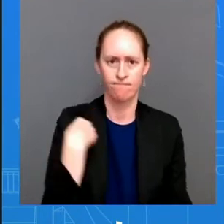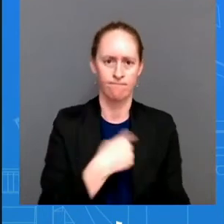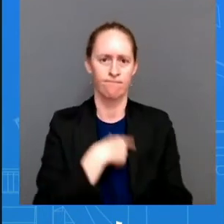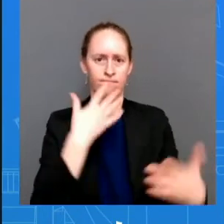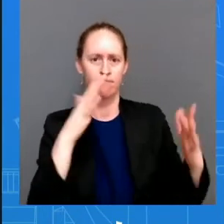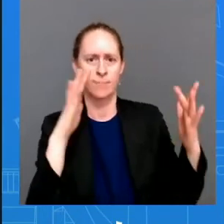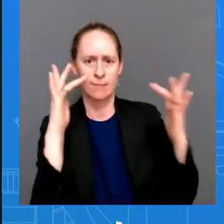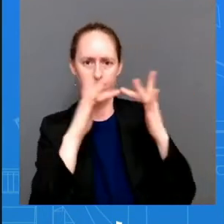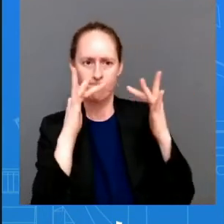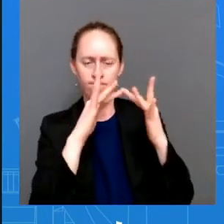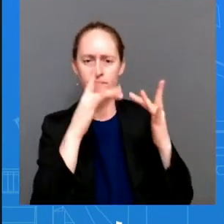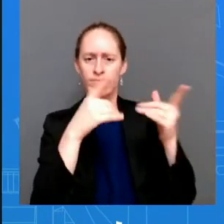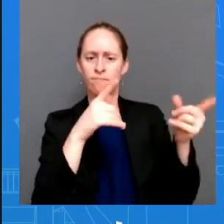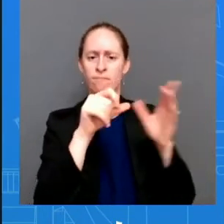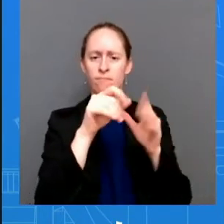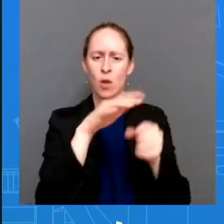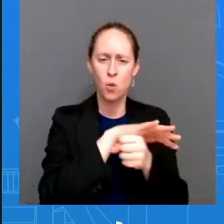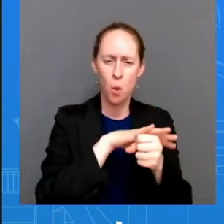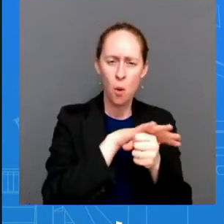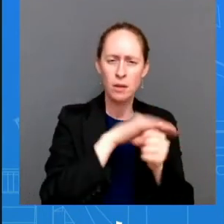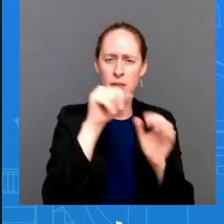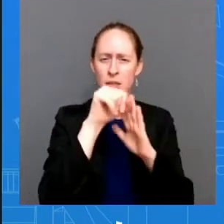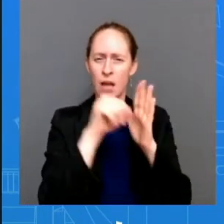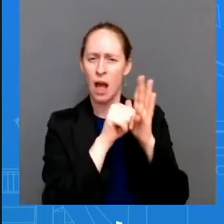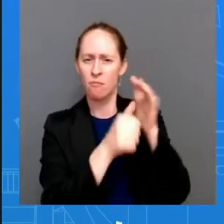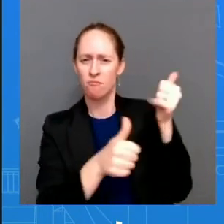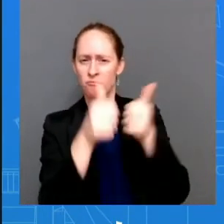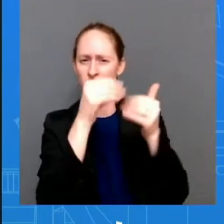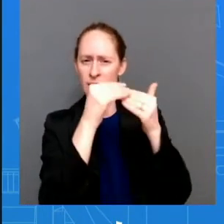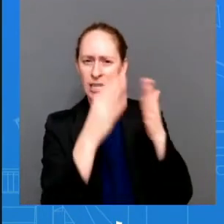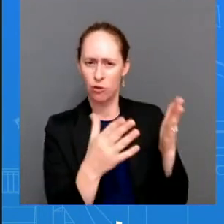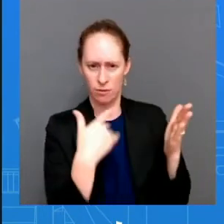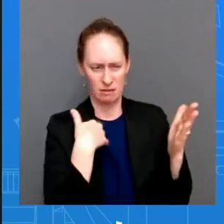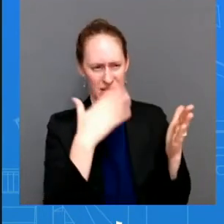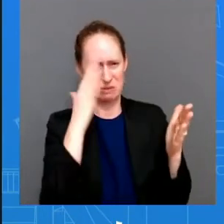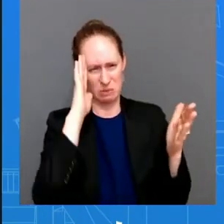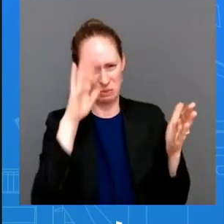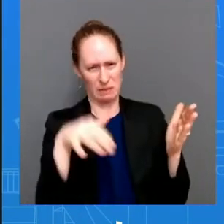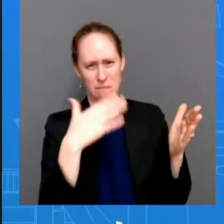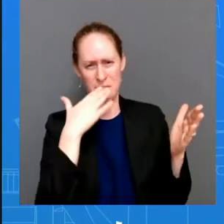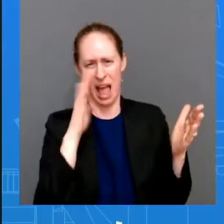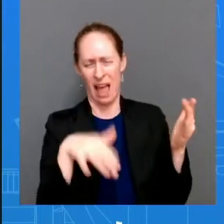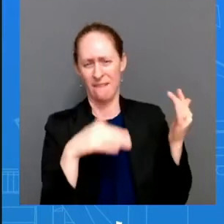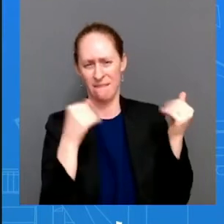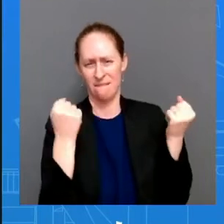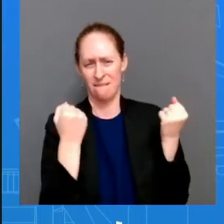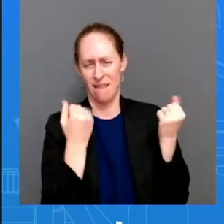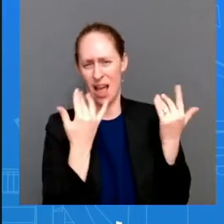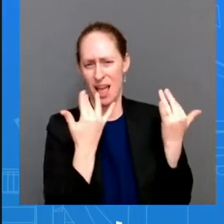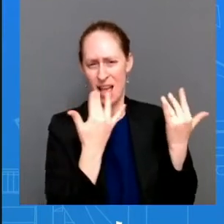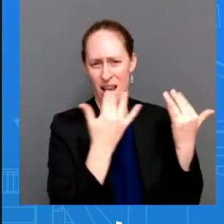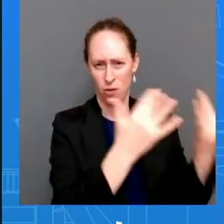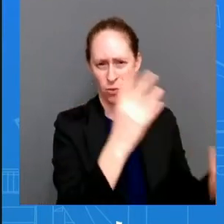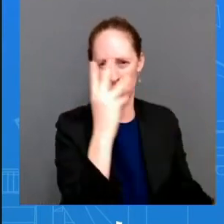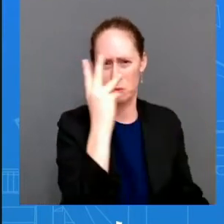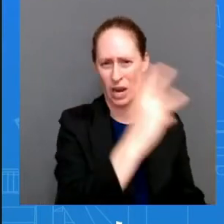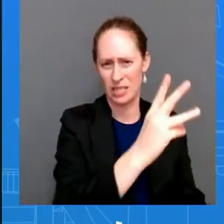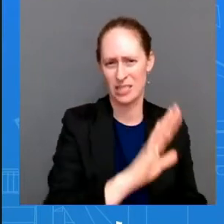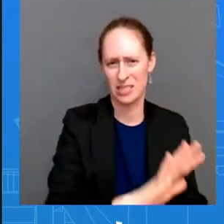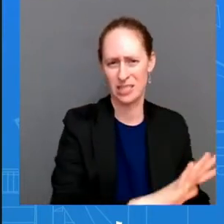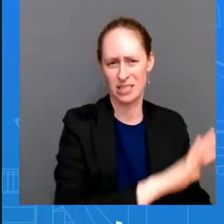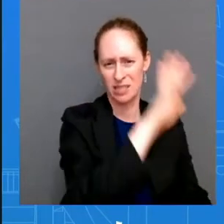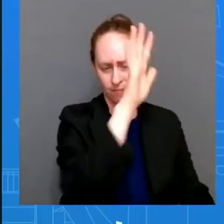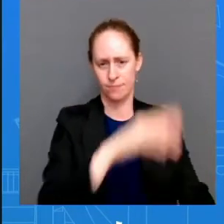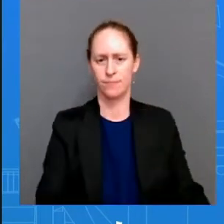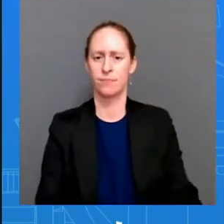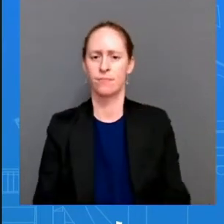uh raging throughout the western united states and the president has also been receiving regular updates even as he's in the white house